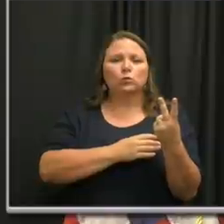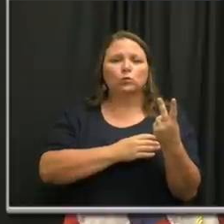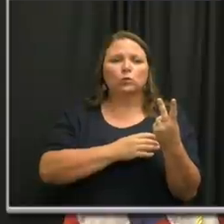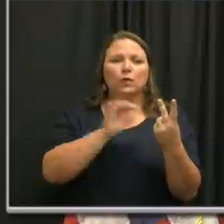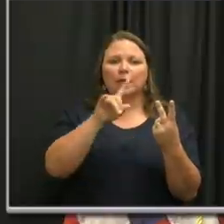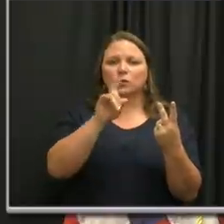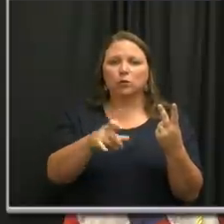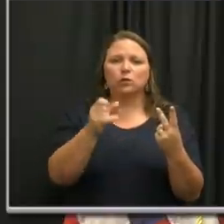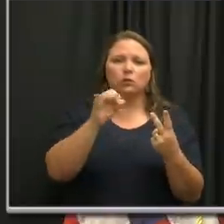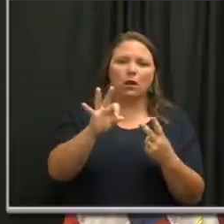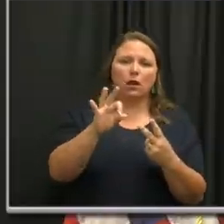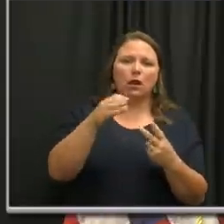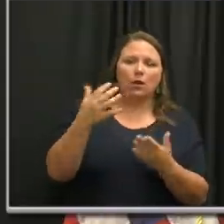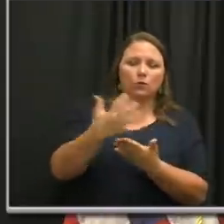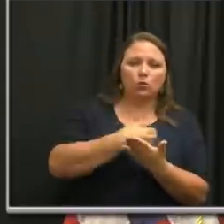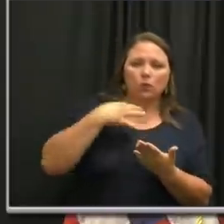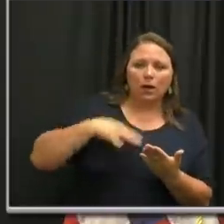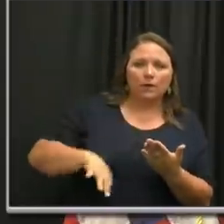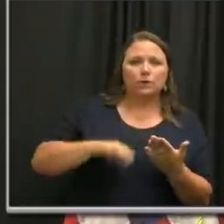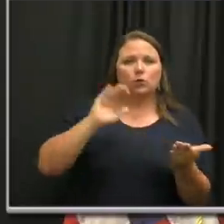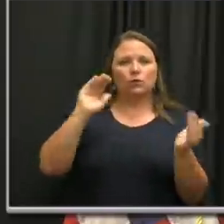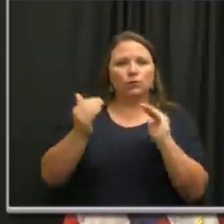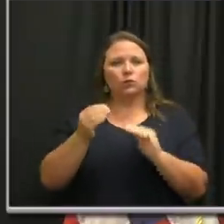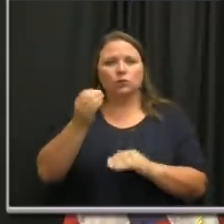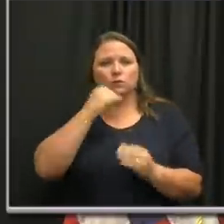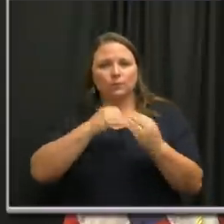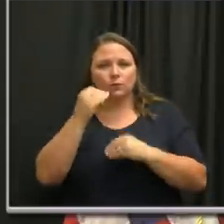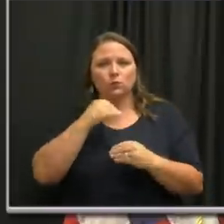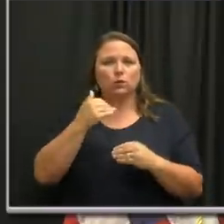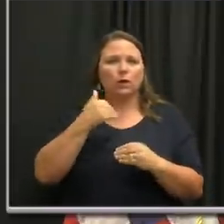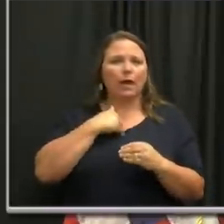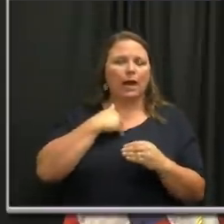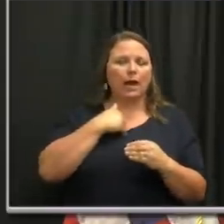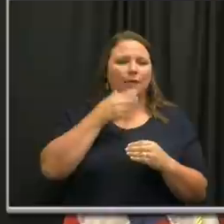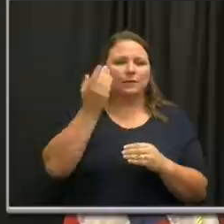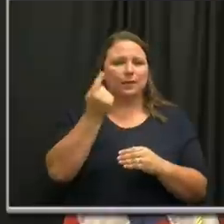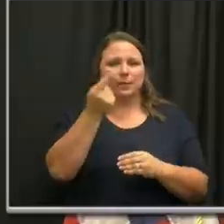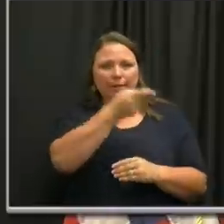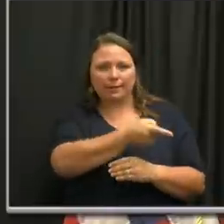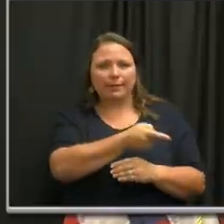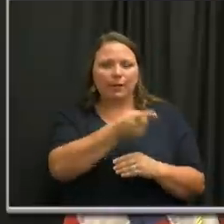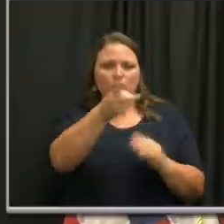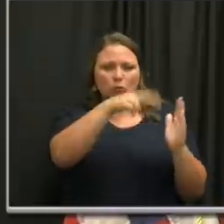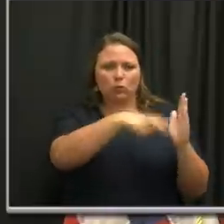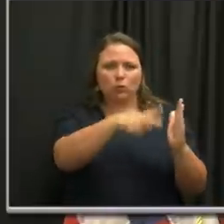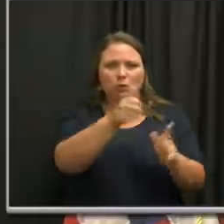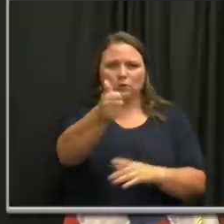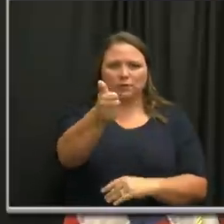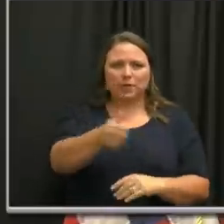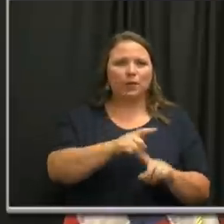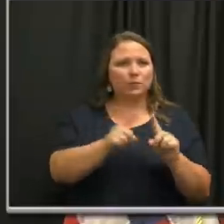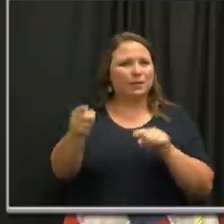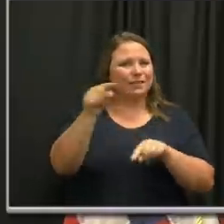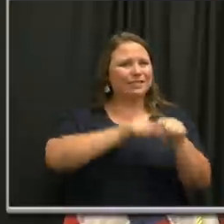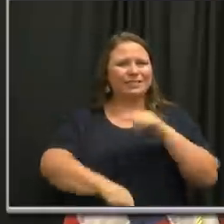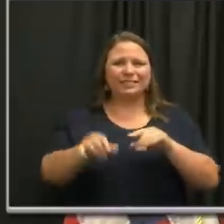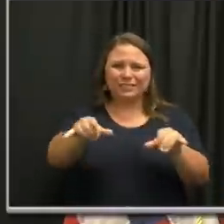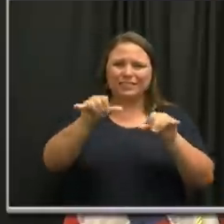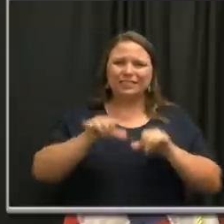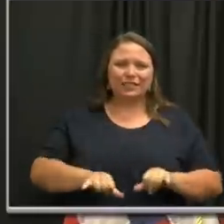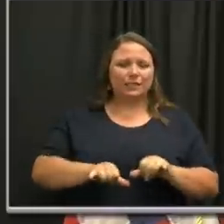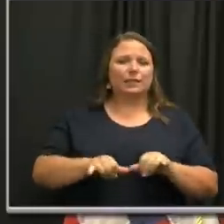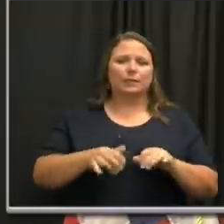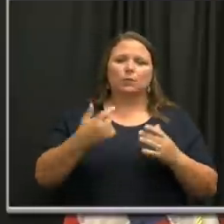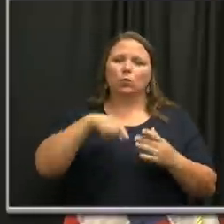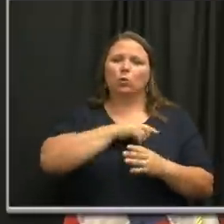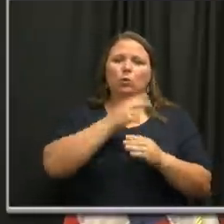it's a question of revenue versus food and, um, there's, there's a nuance there. But there is, we're going back to the same definitions that we used from the very